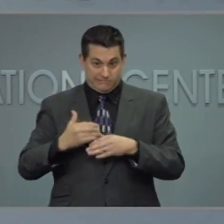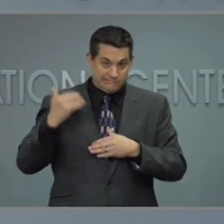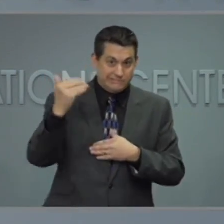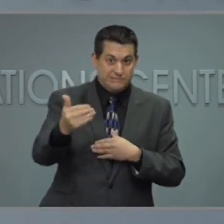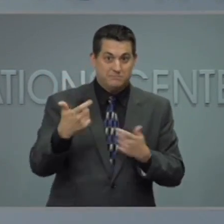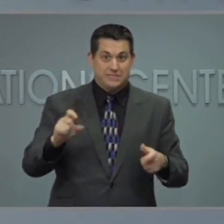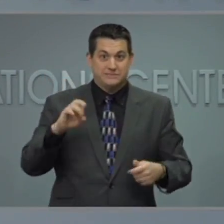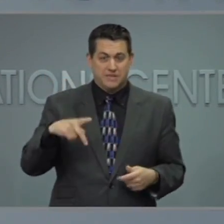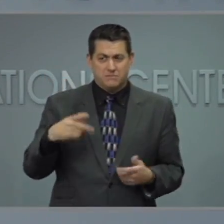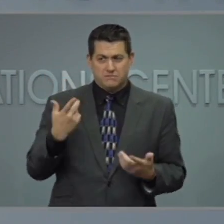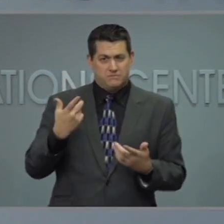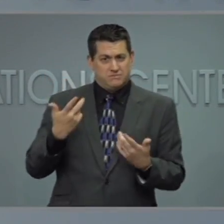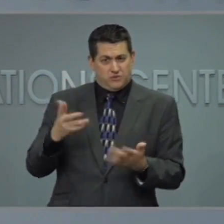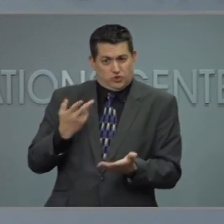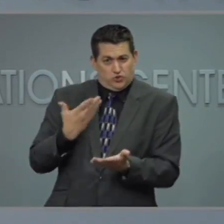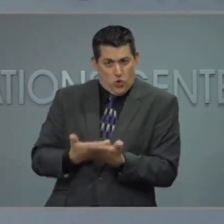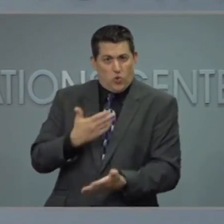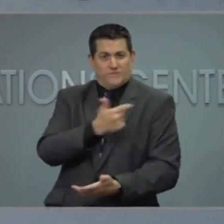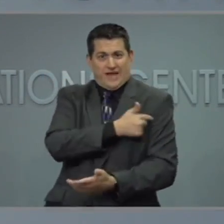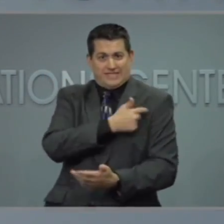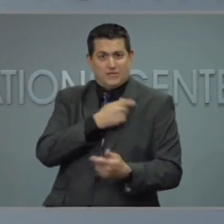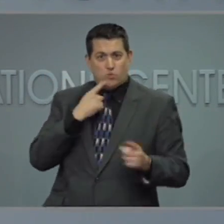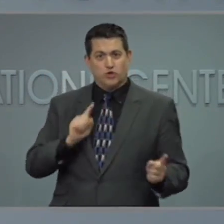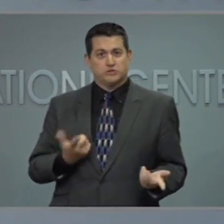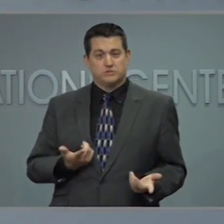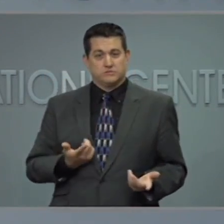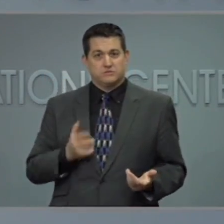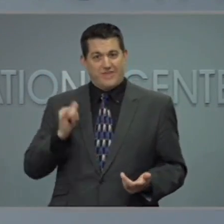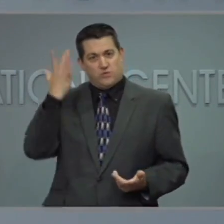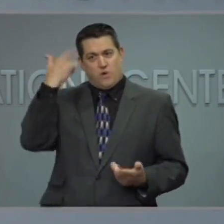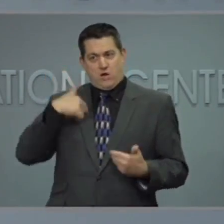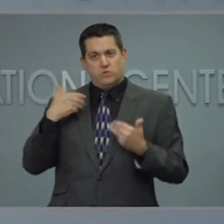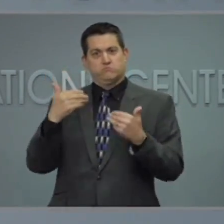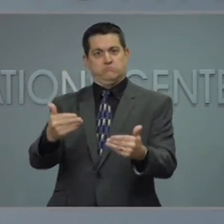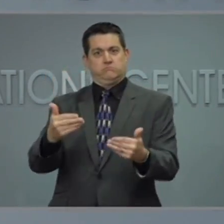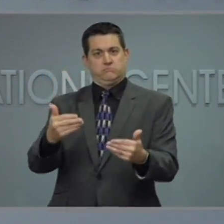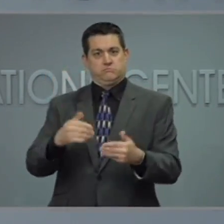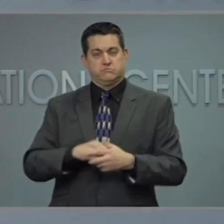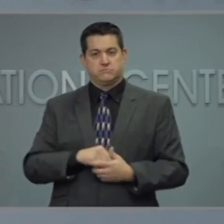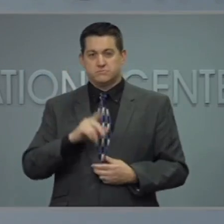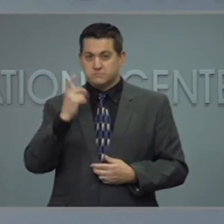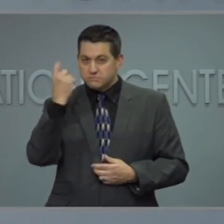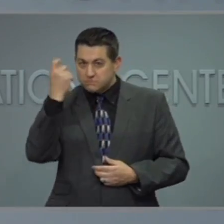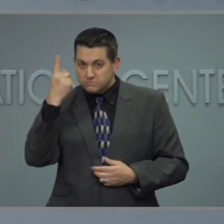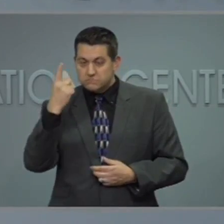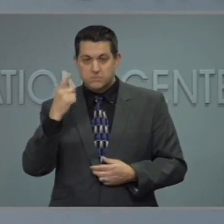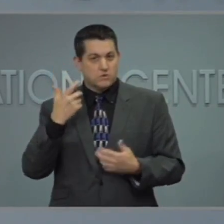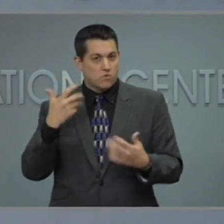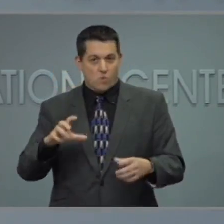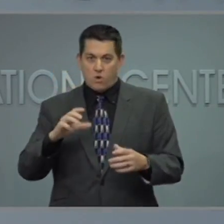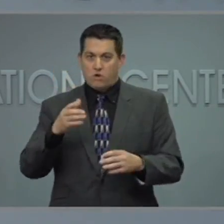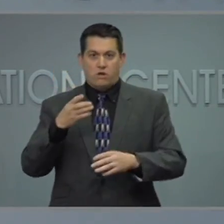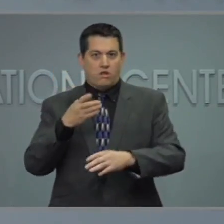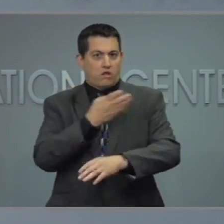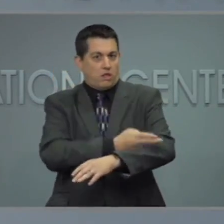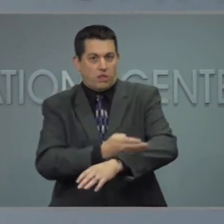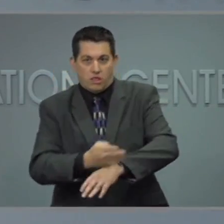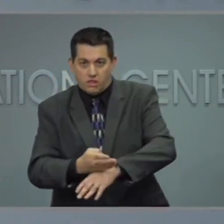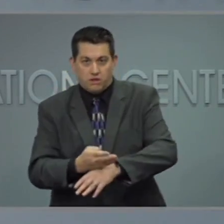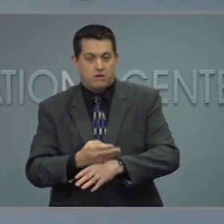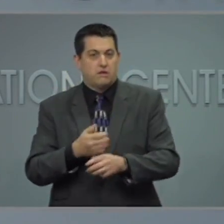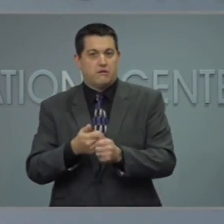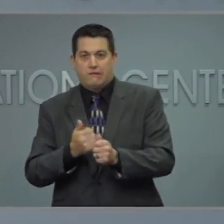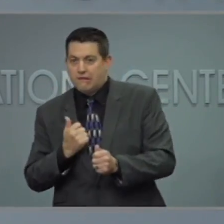is working. But to keep moving forward and to make sure that we're helping to continue to save lives,